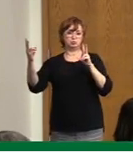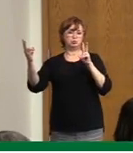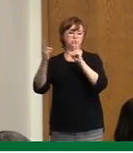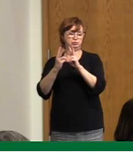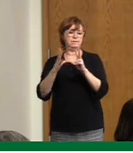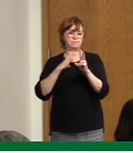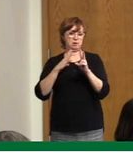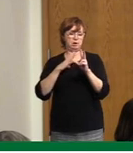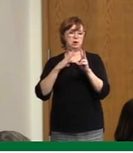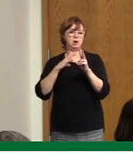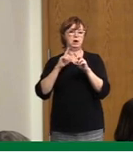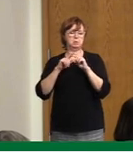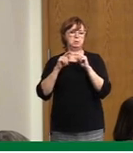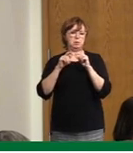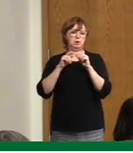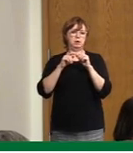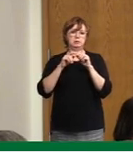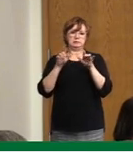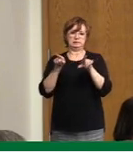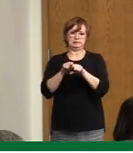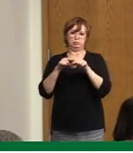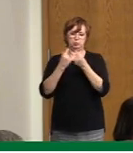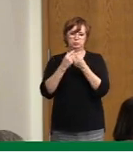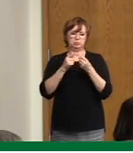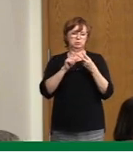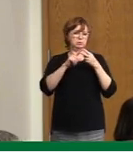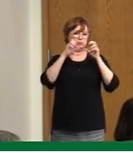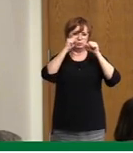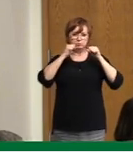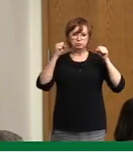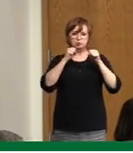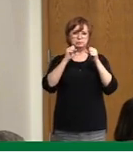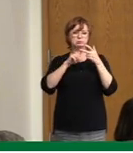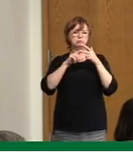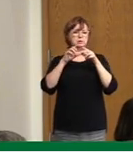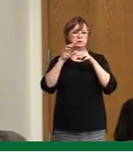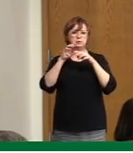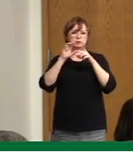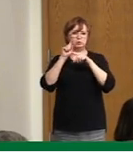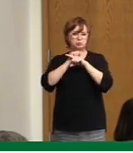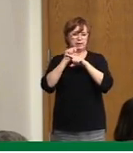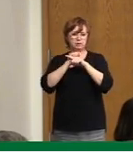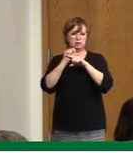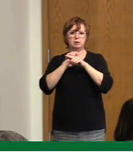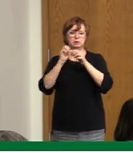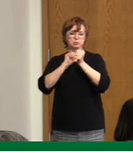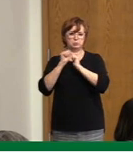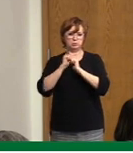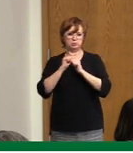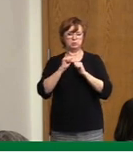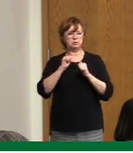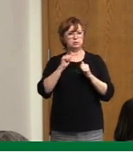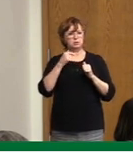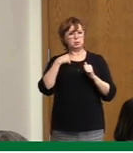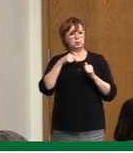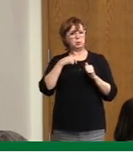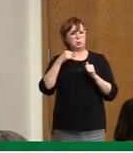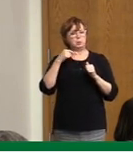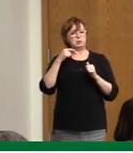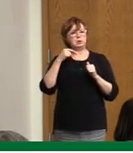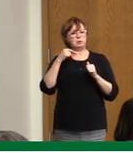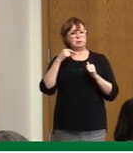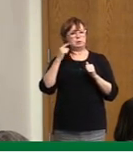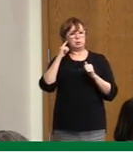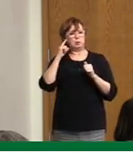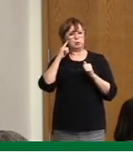sectors with the revised guidelines, same with gyms, same with conditioning and training activities. We've had a few reports where there was a bit of a crowding in change rooms, for